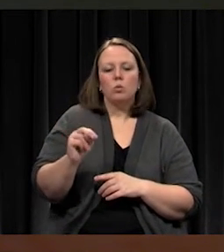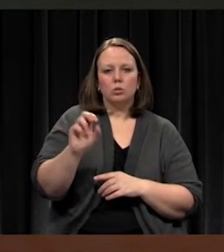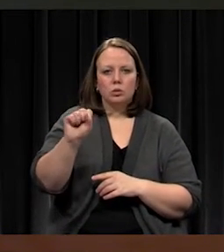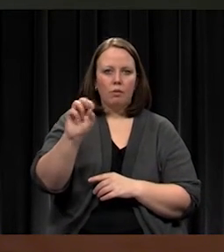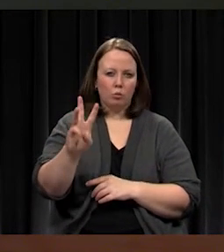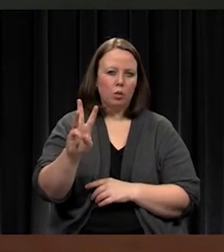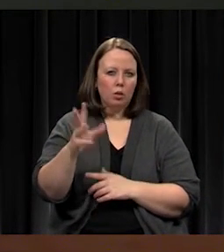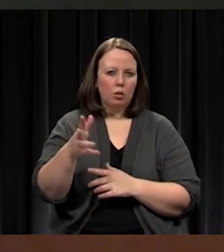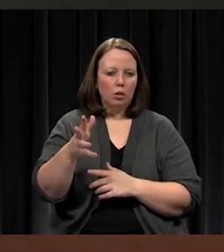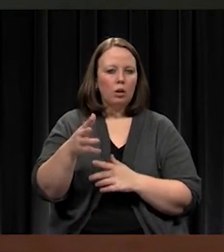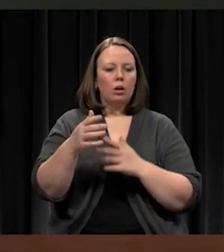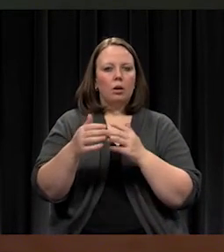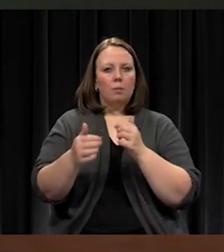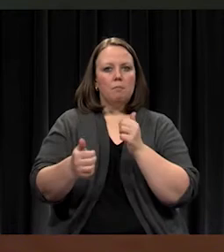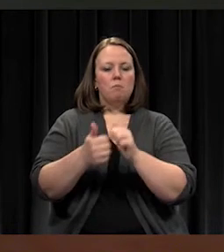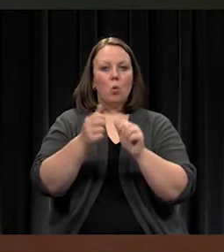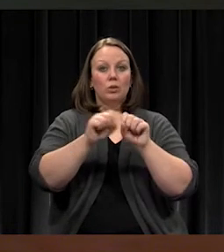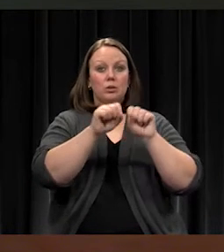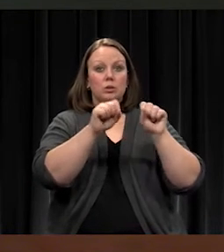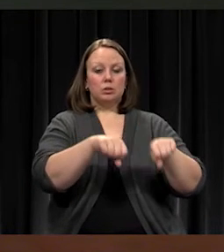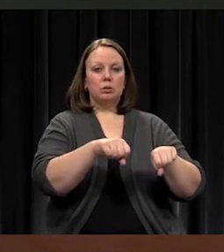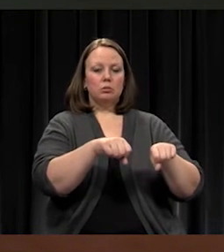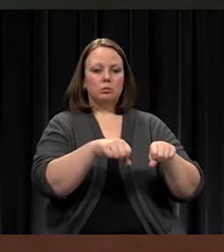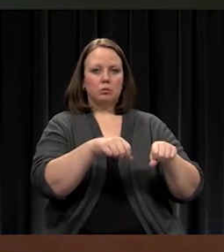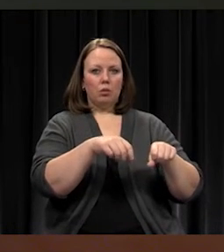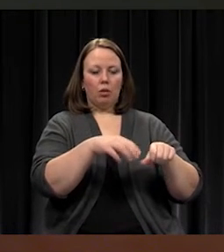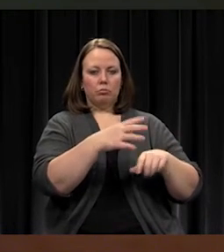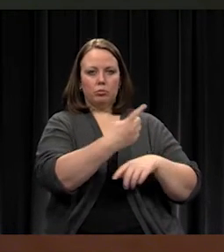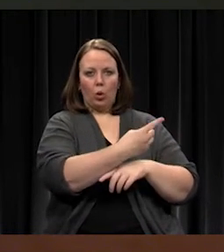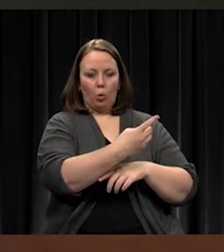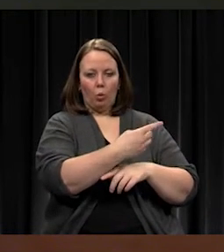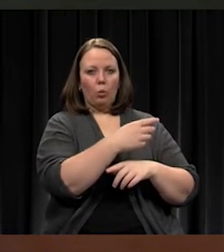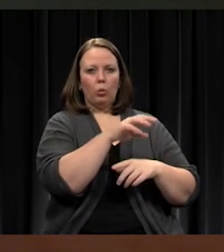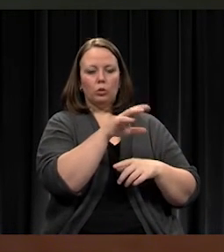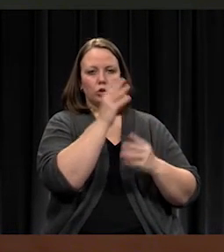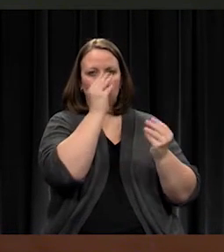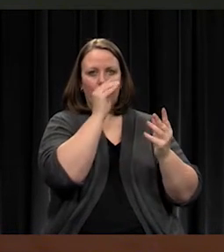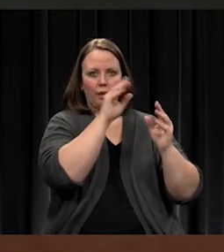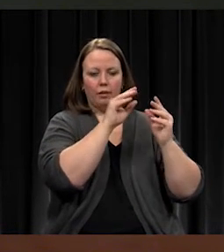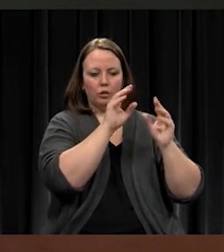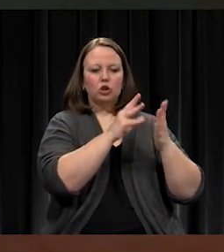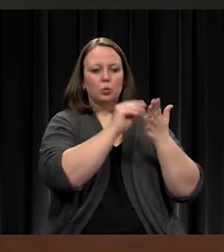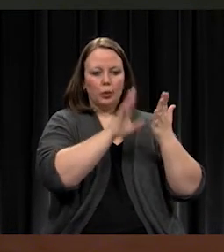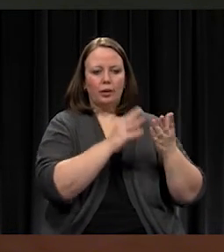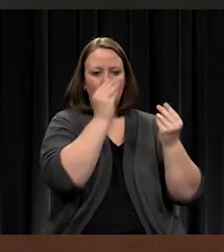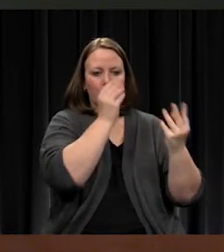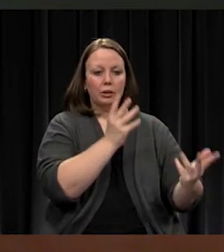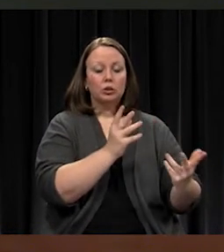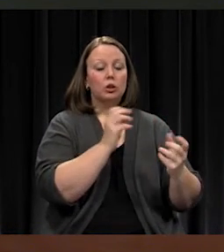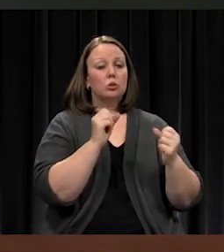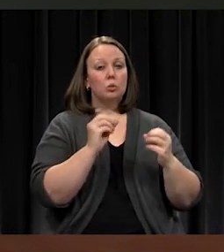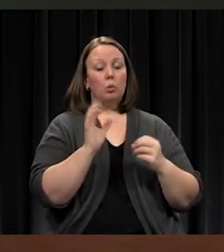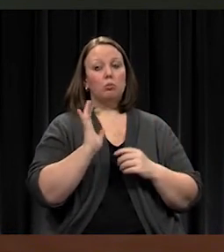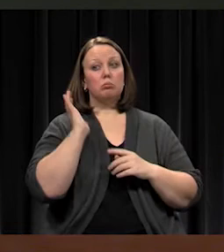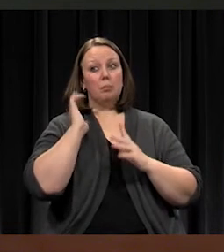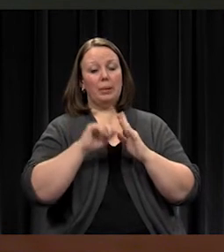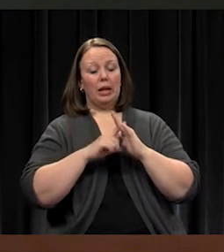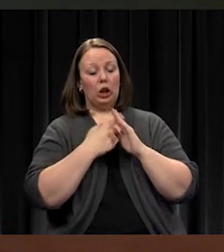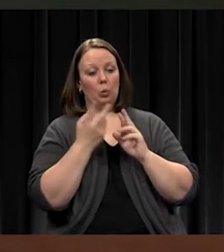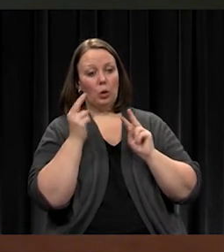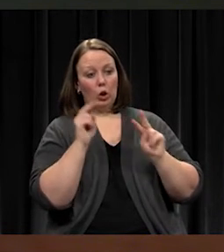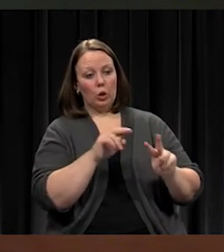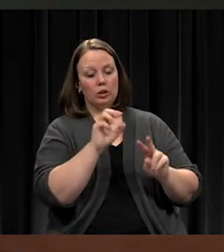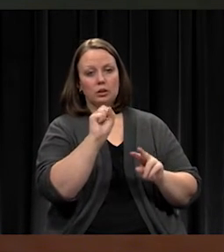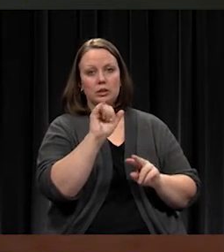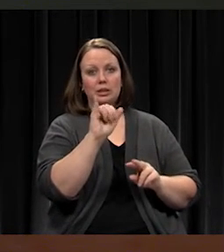Most systems are standalone on their own. So it's, when we looked at Synergy in the beginning, that was one of the